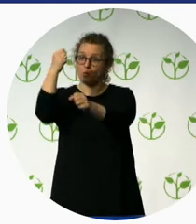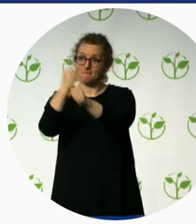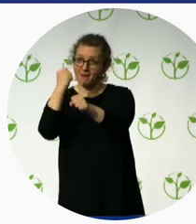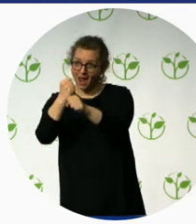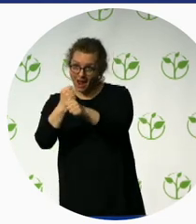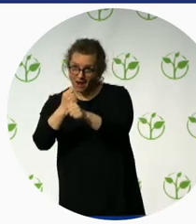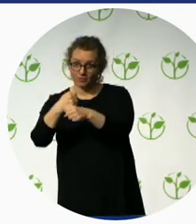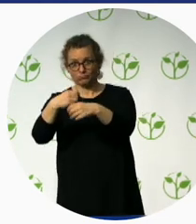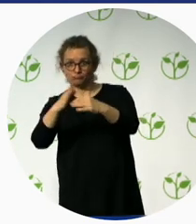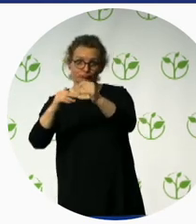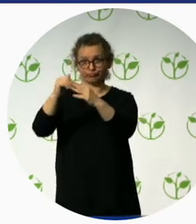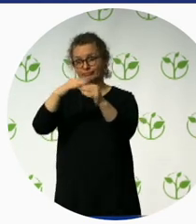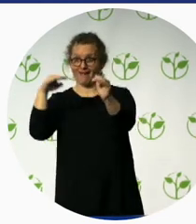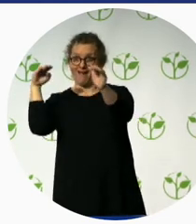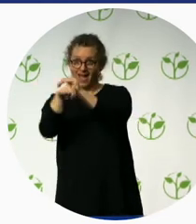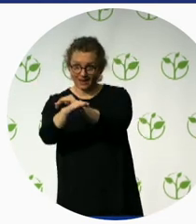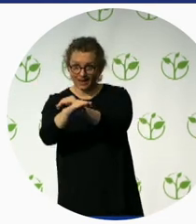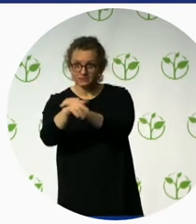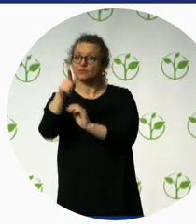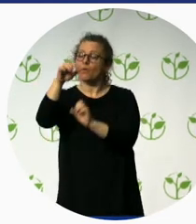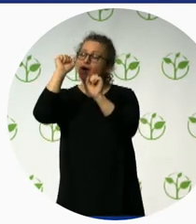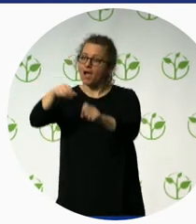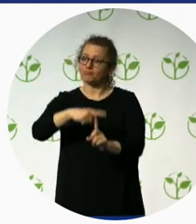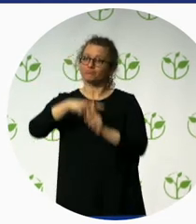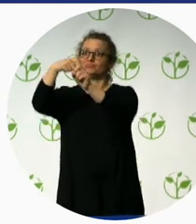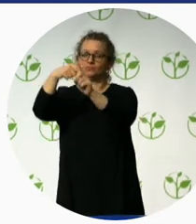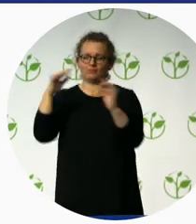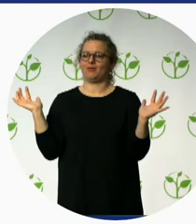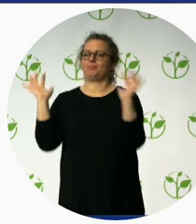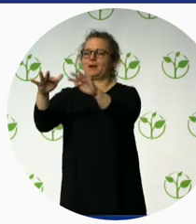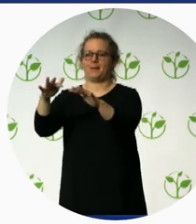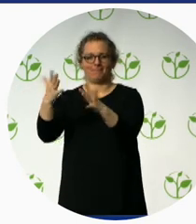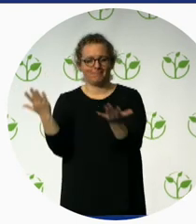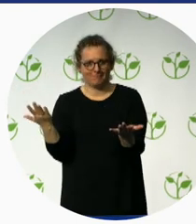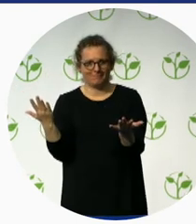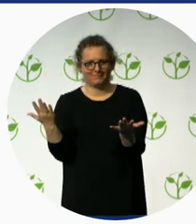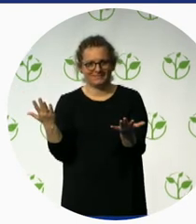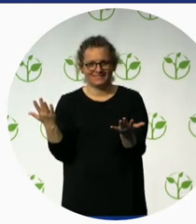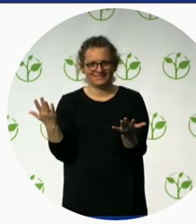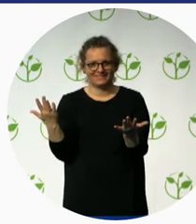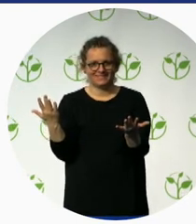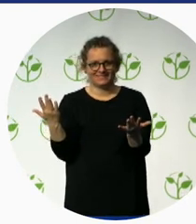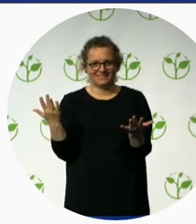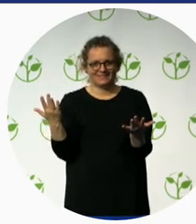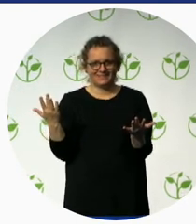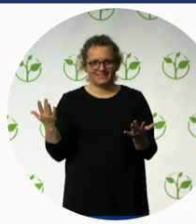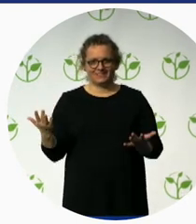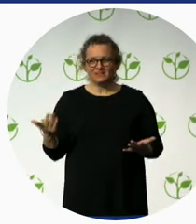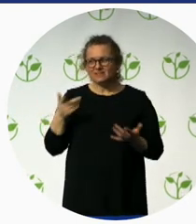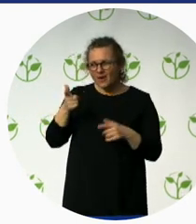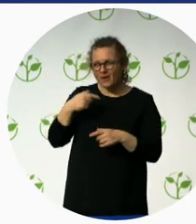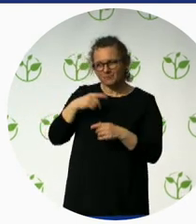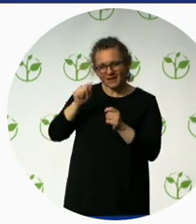standards will help these companies to earn money.